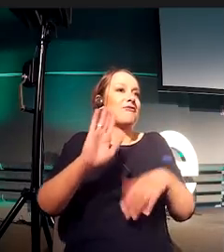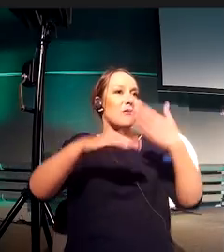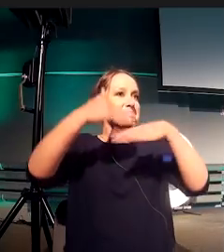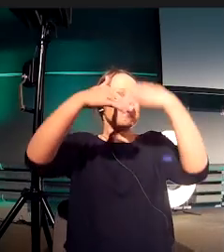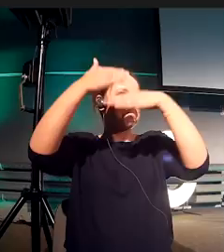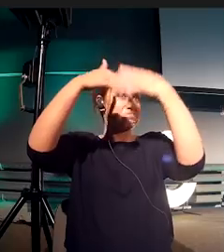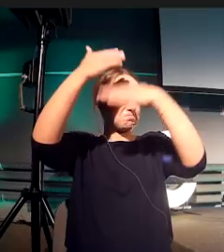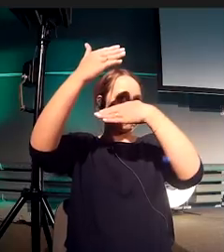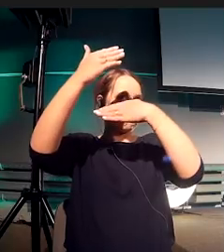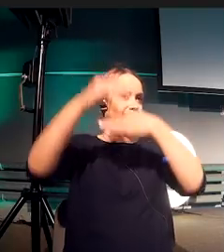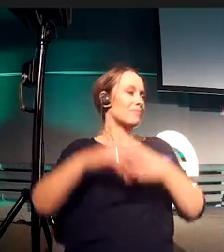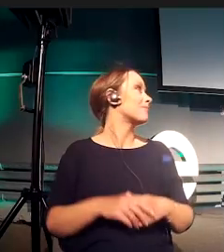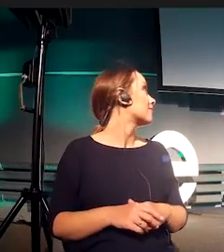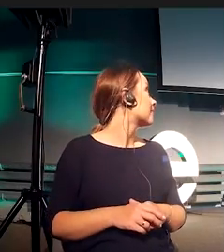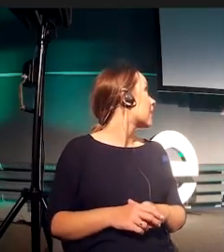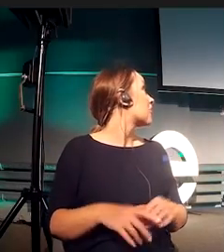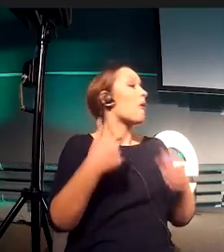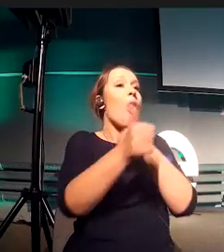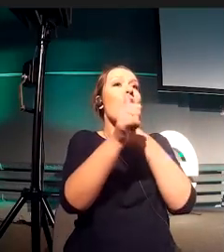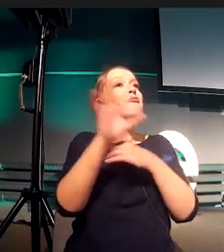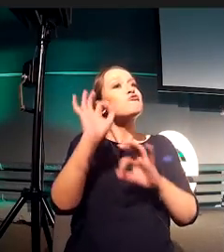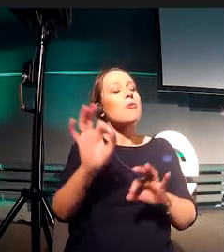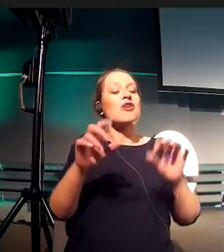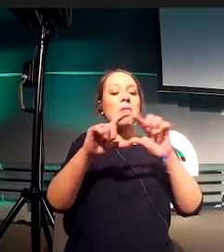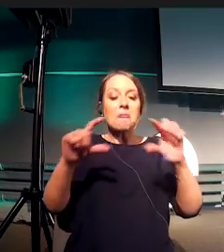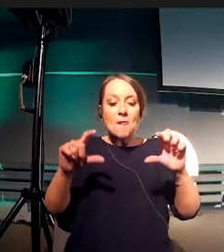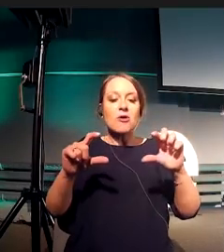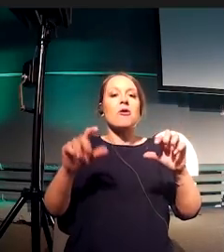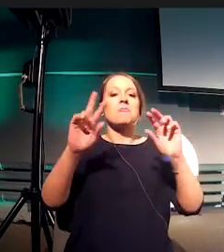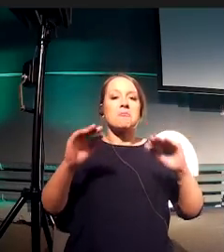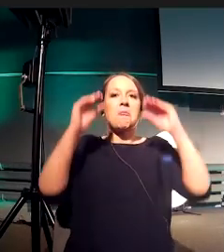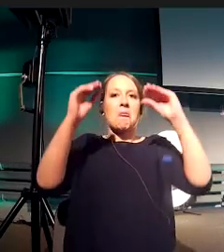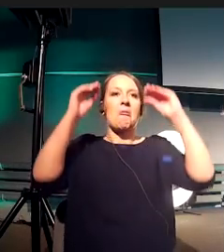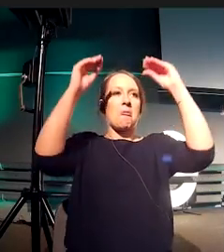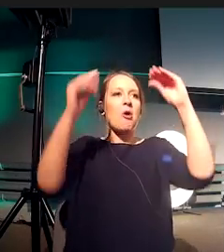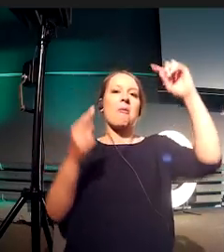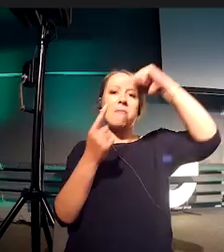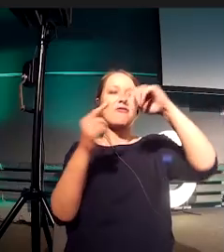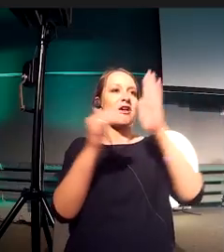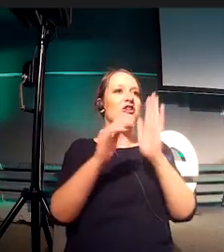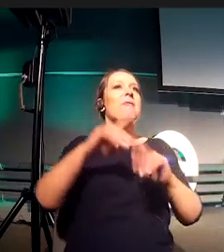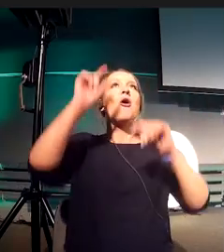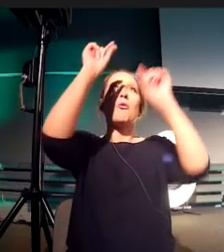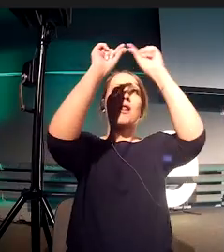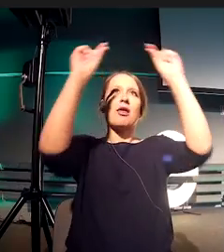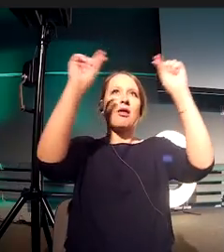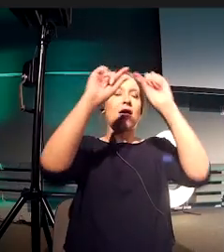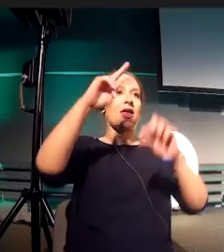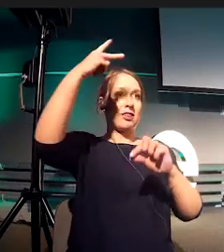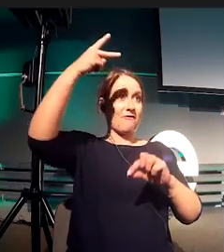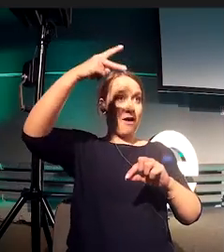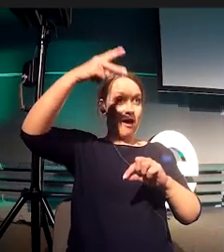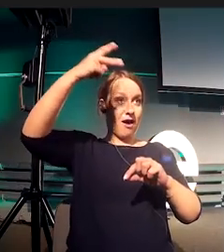So as you can see, each one, if you start from the top, the first two together is the sum of the third one up.